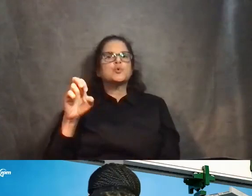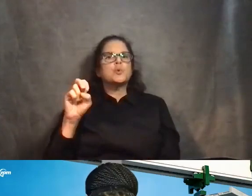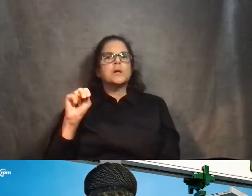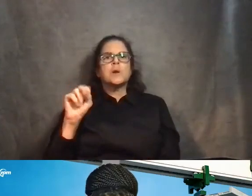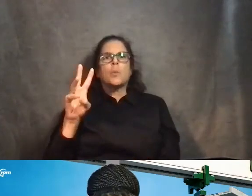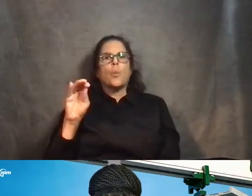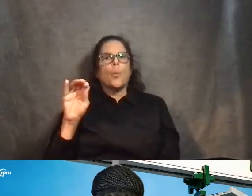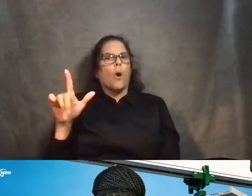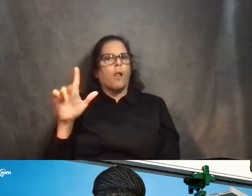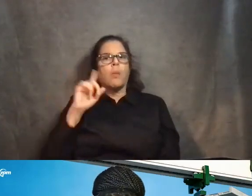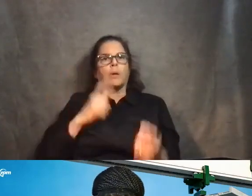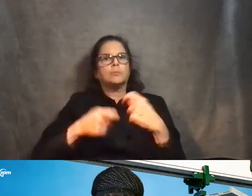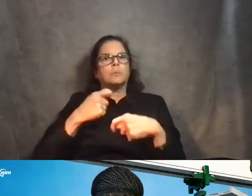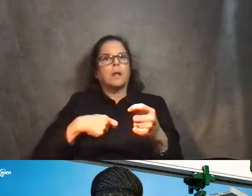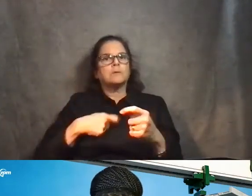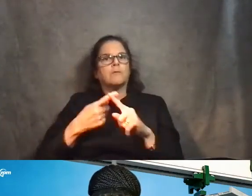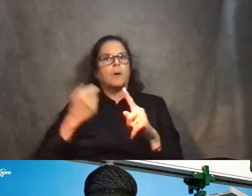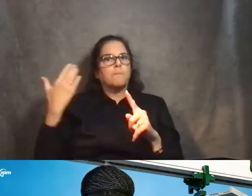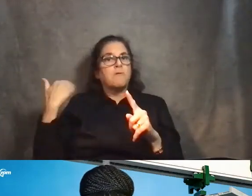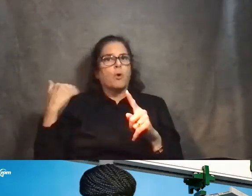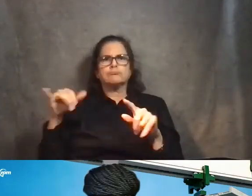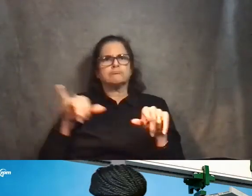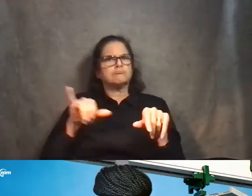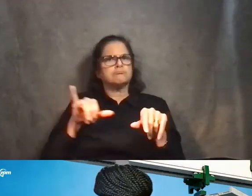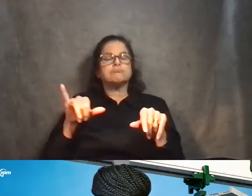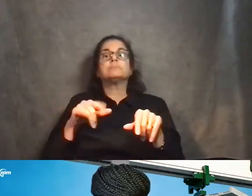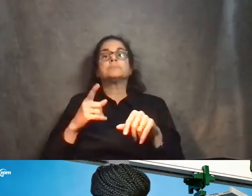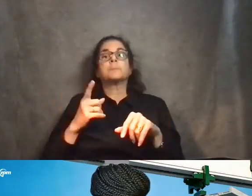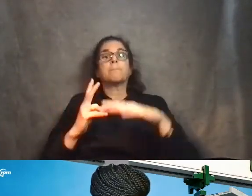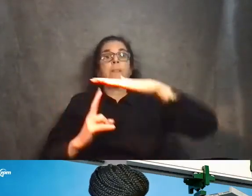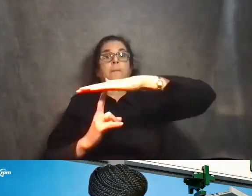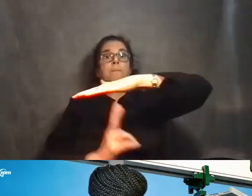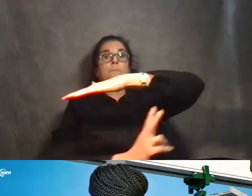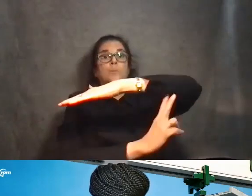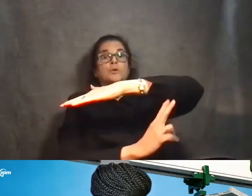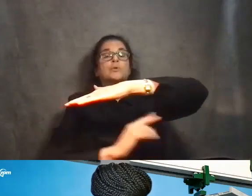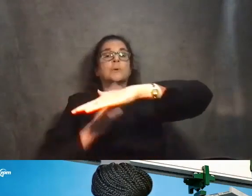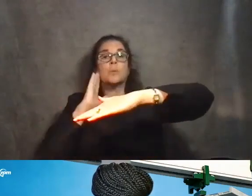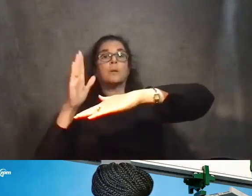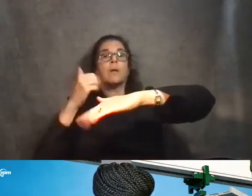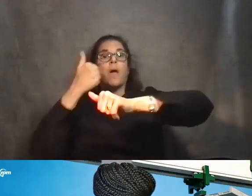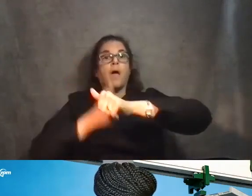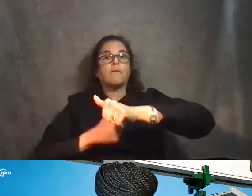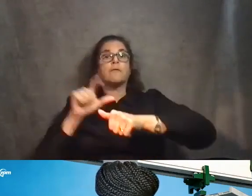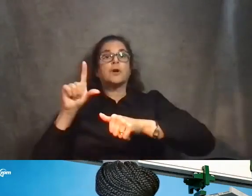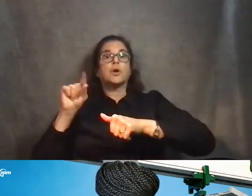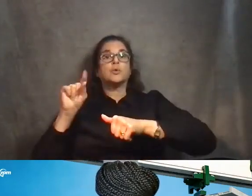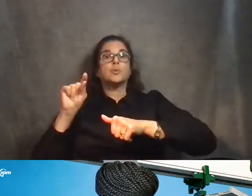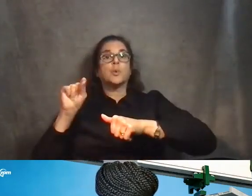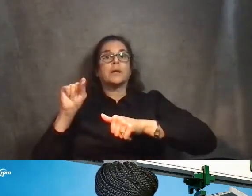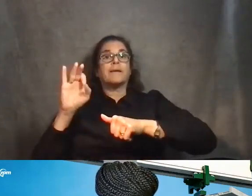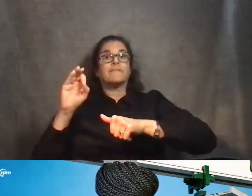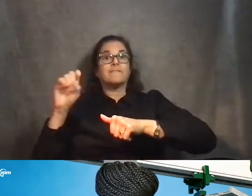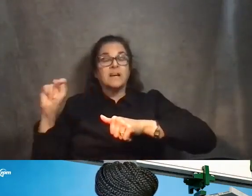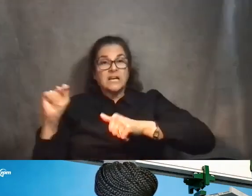At the bridge piers, every 120 feet, there will be some encroachment of the pier into the alley.